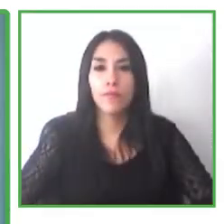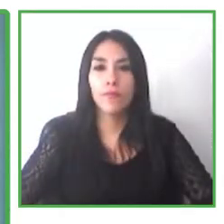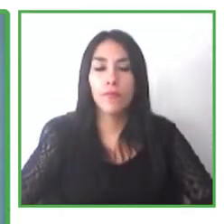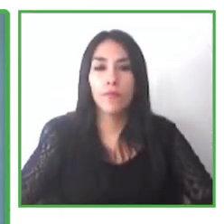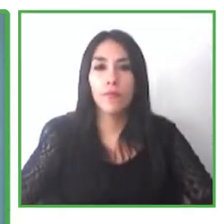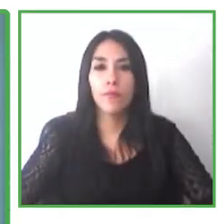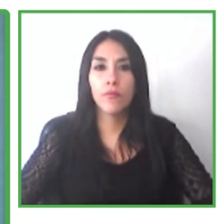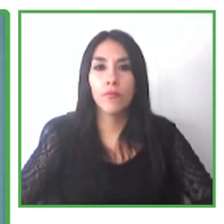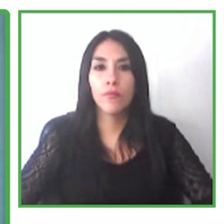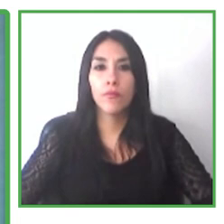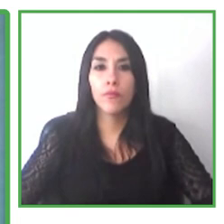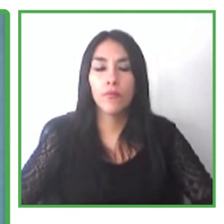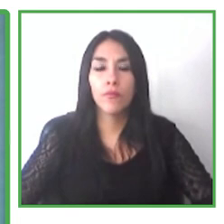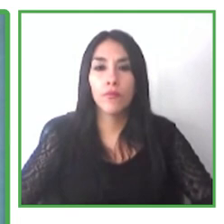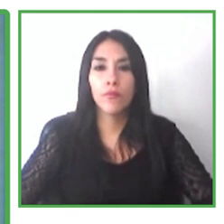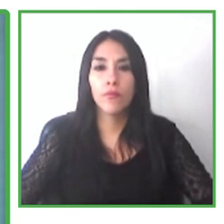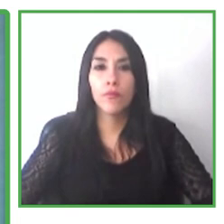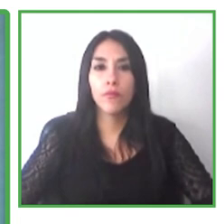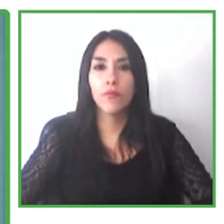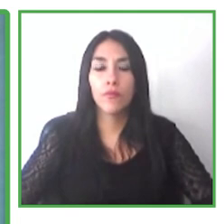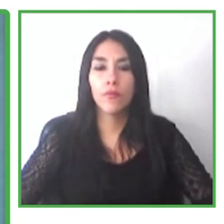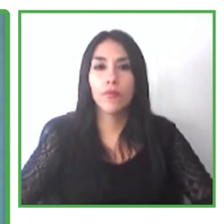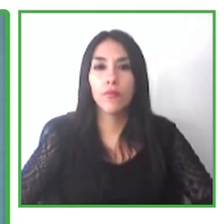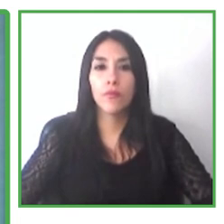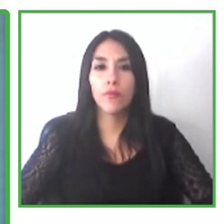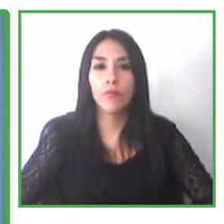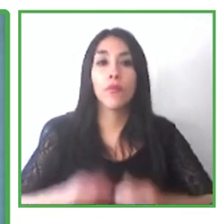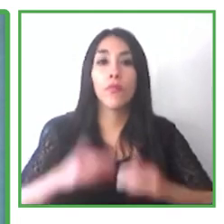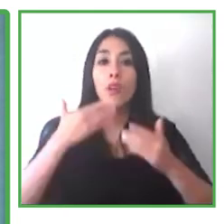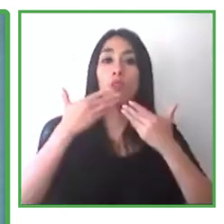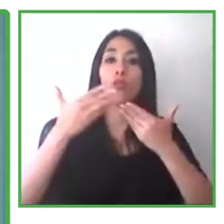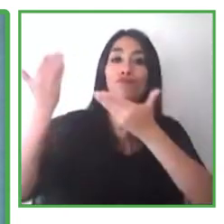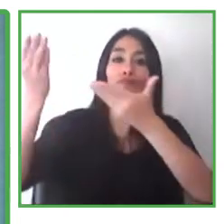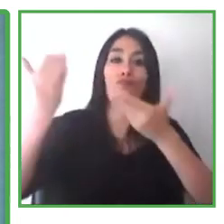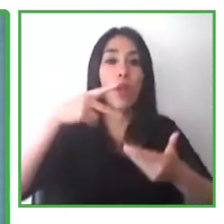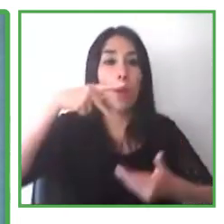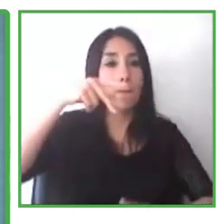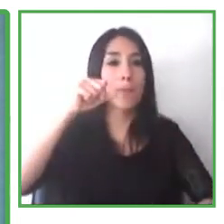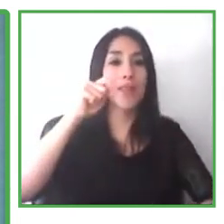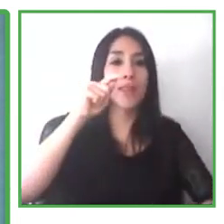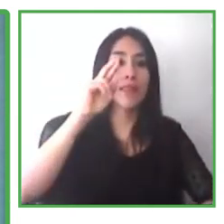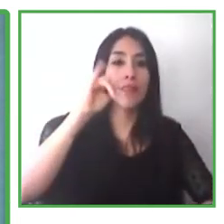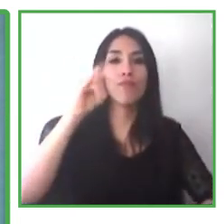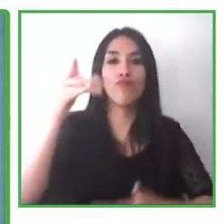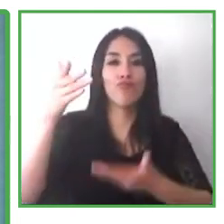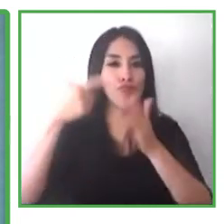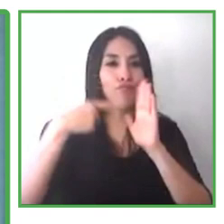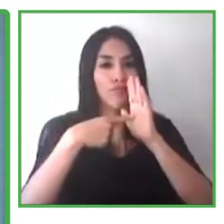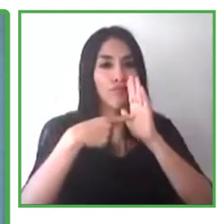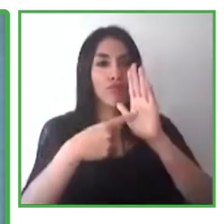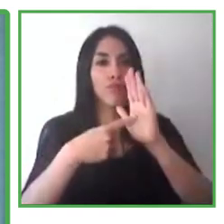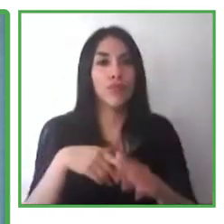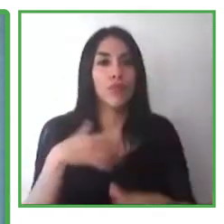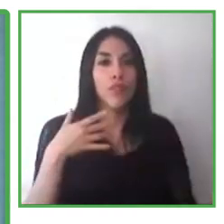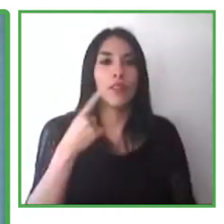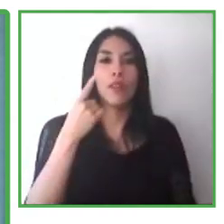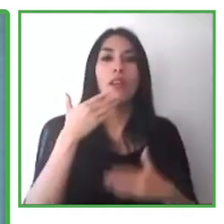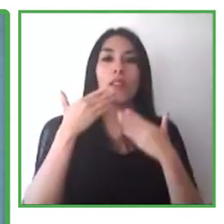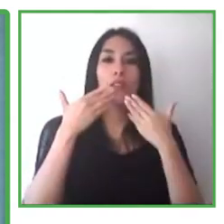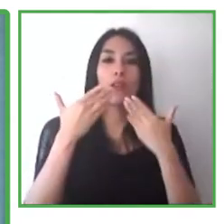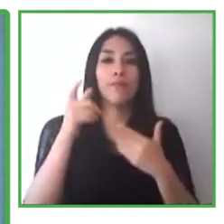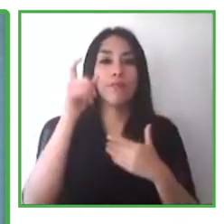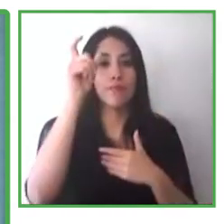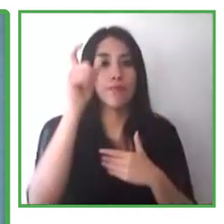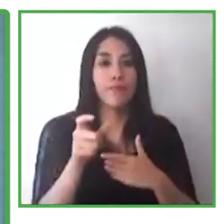Thank you, Pat, for this nice introduction. And thank you to the organization to give me the opportunity to